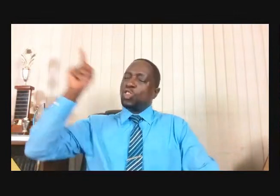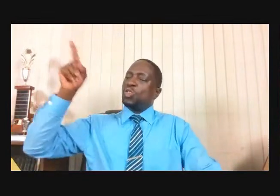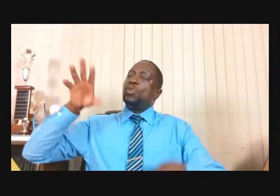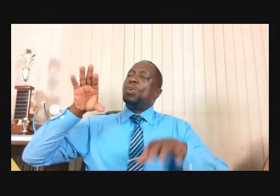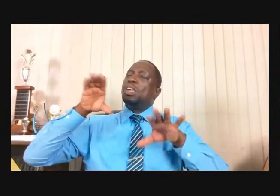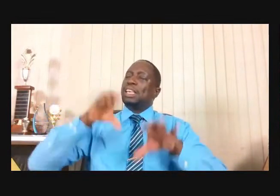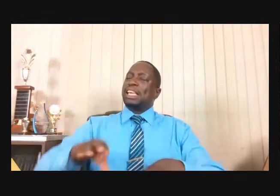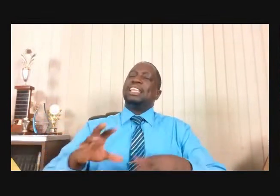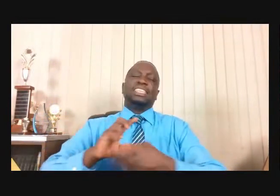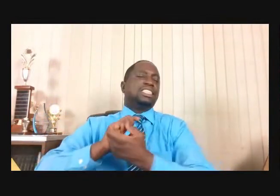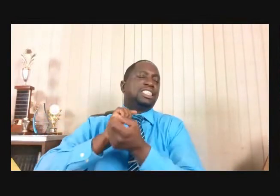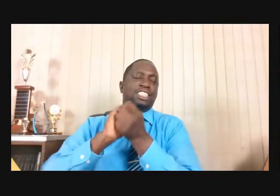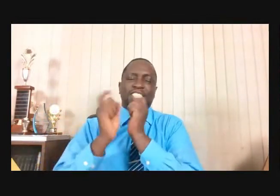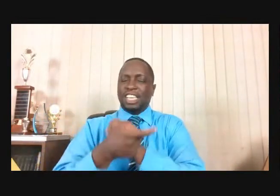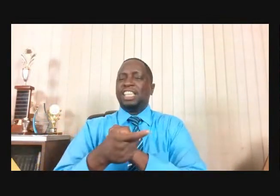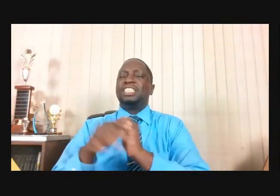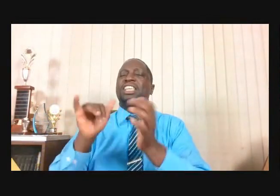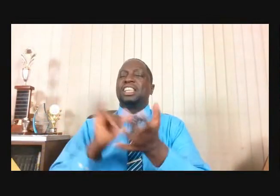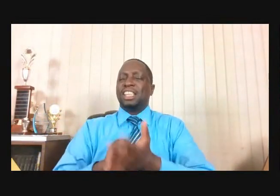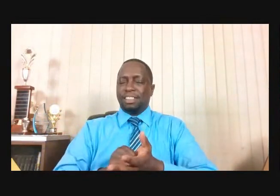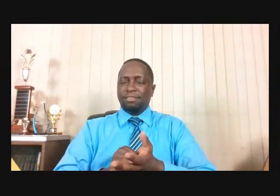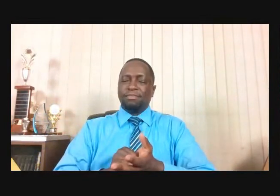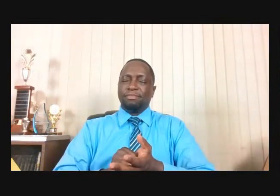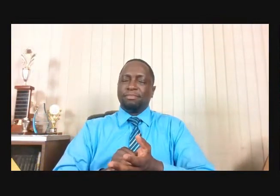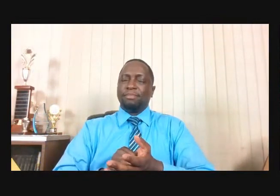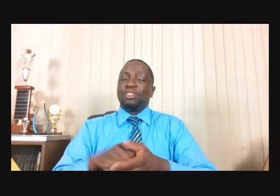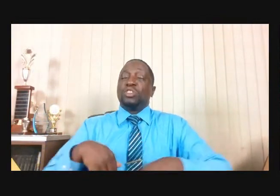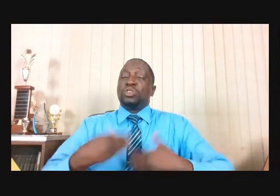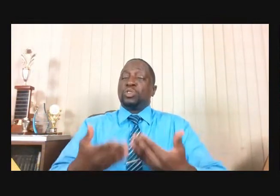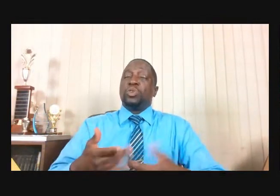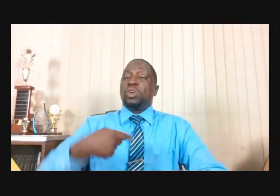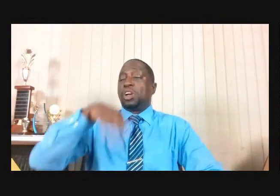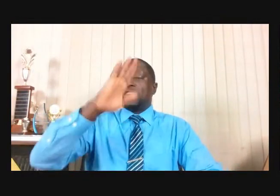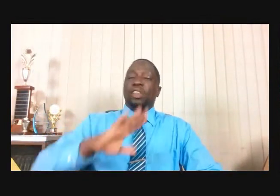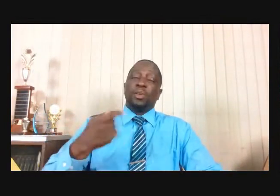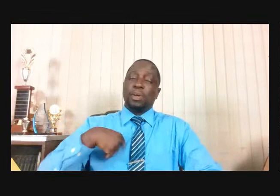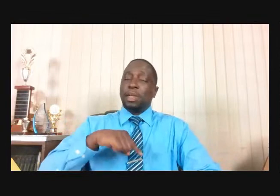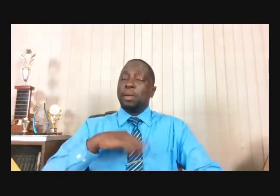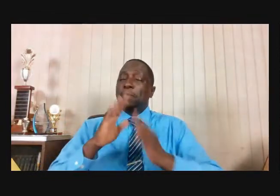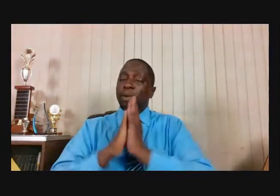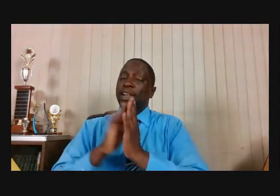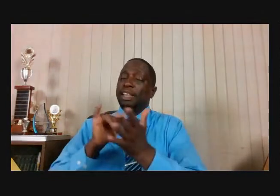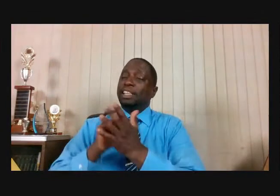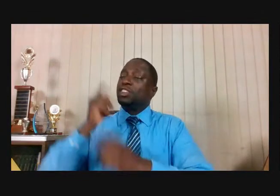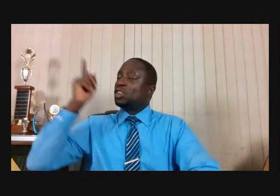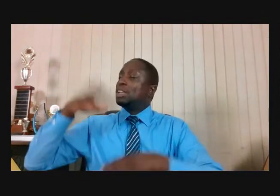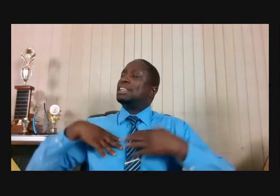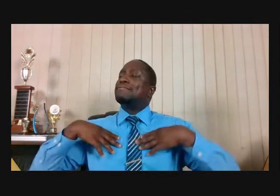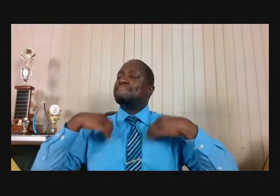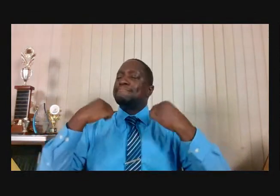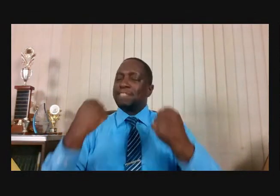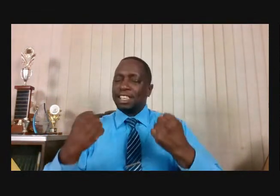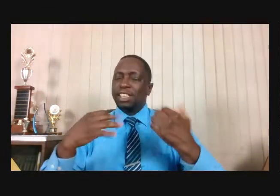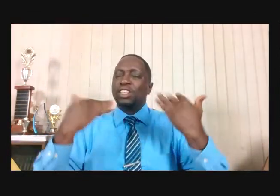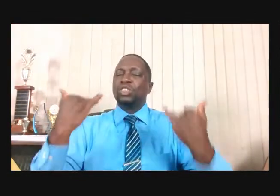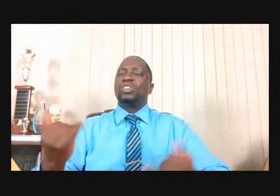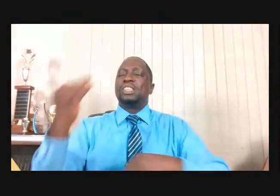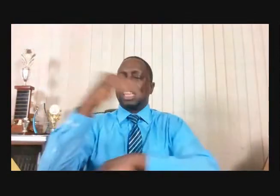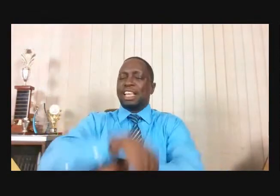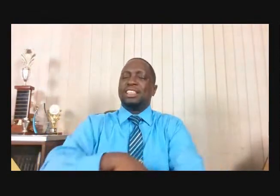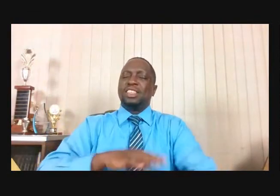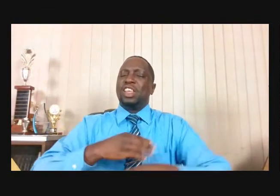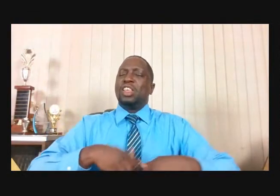in all that we do. So God, we're praying that you will heal tonight the brokenhearted.